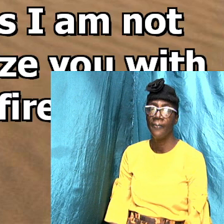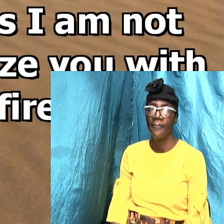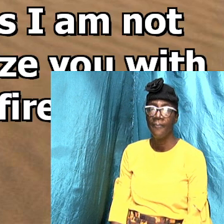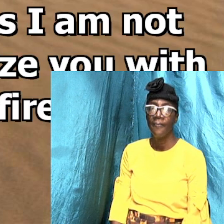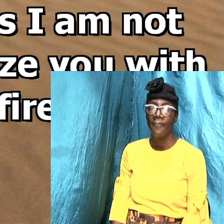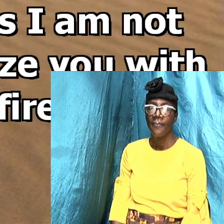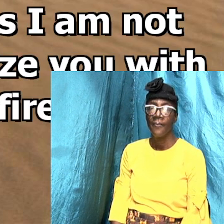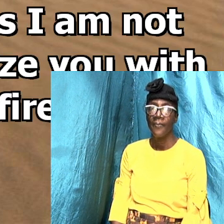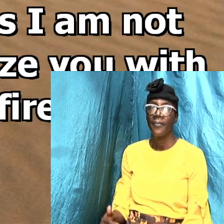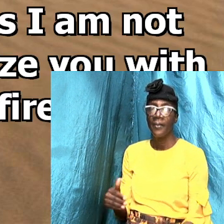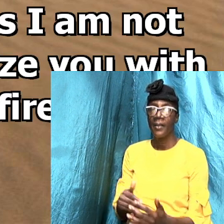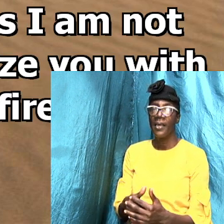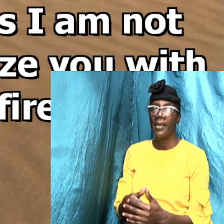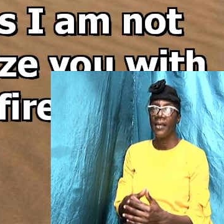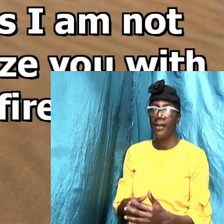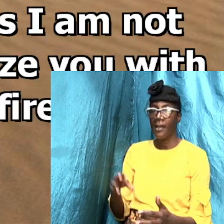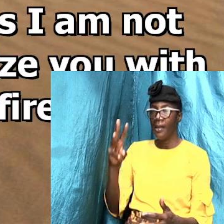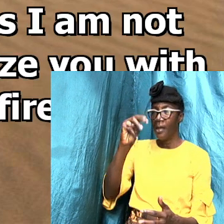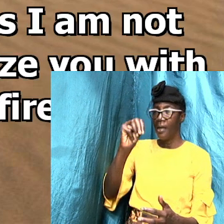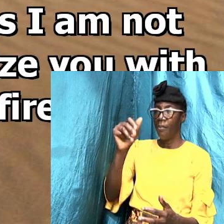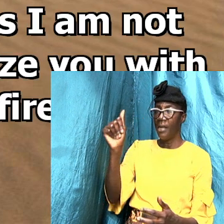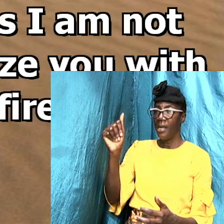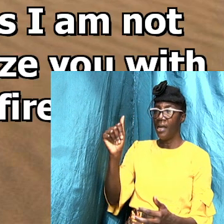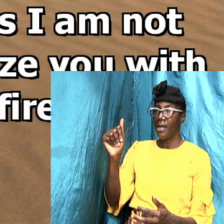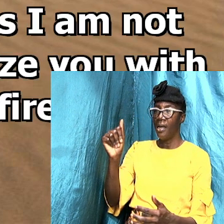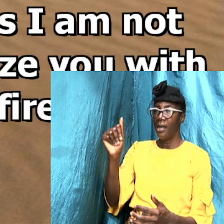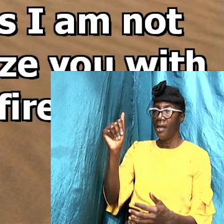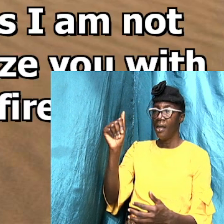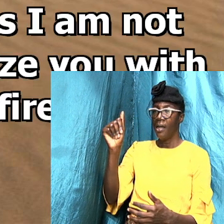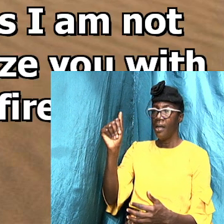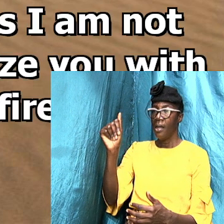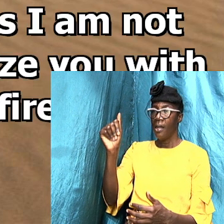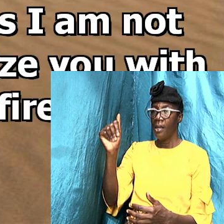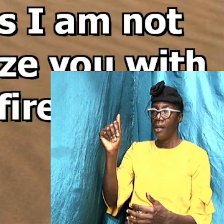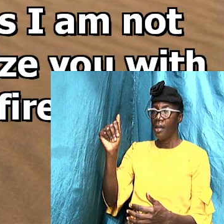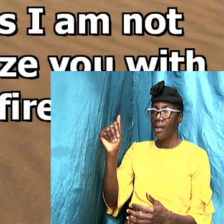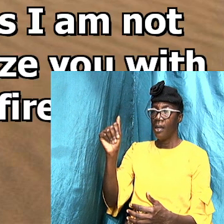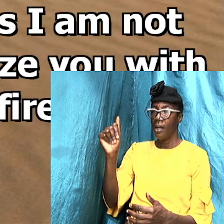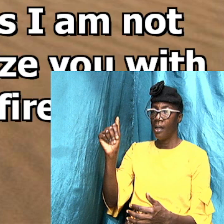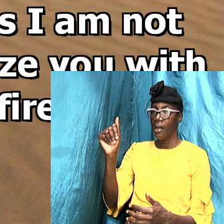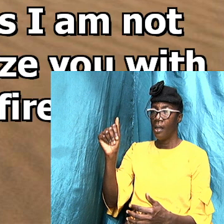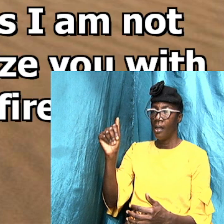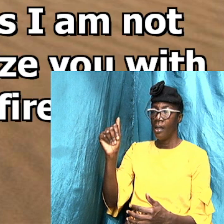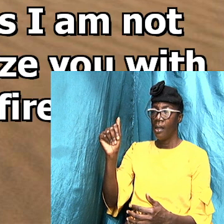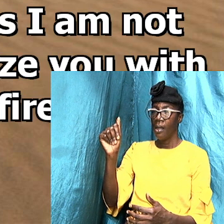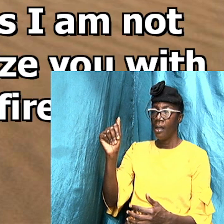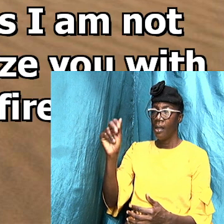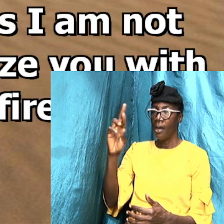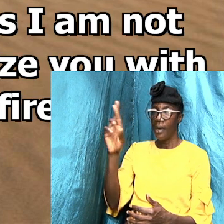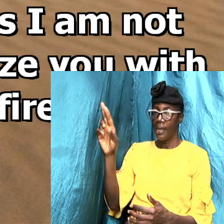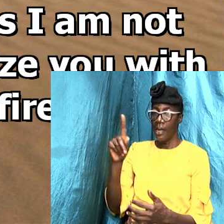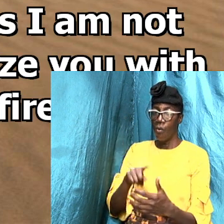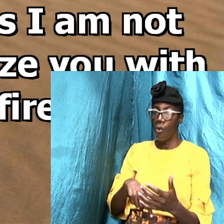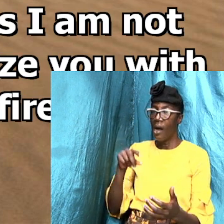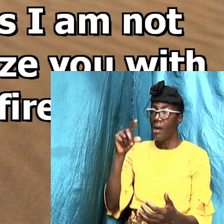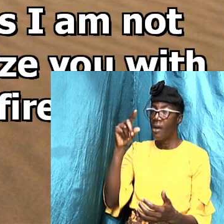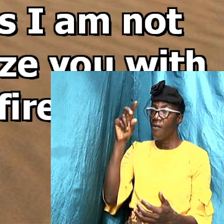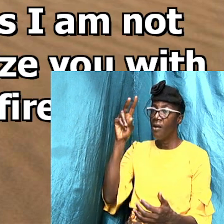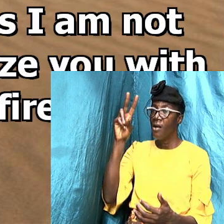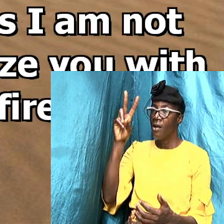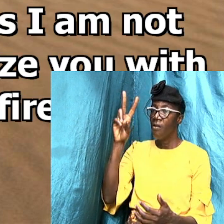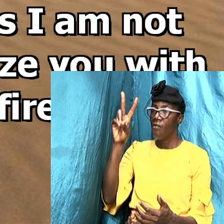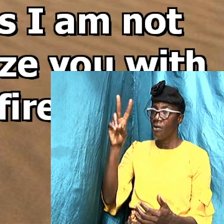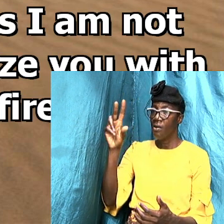Again, Mark 1, verse 8, verse 8, said, I baptize you with water,